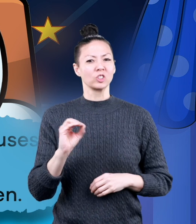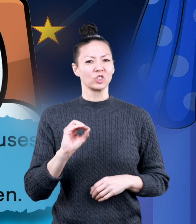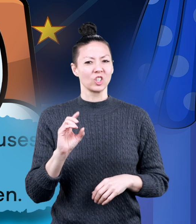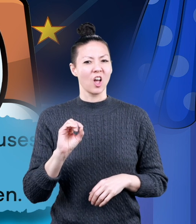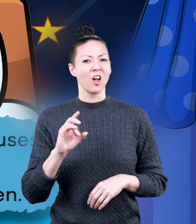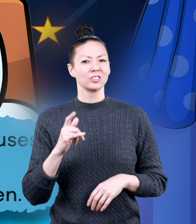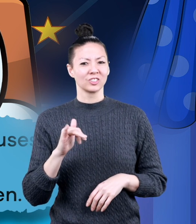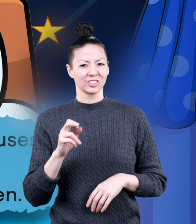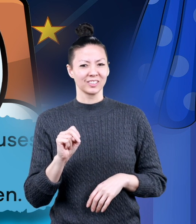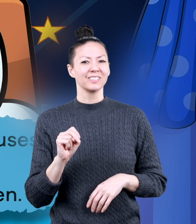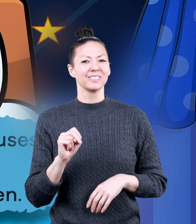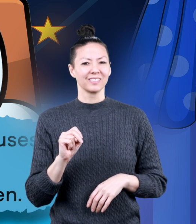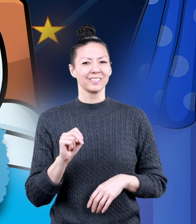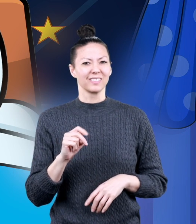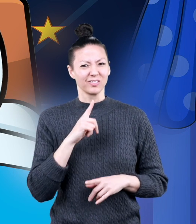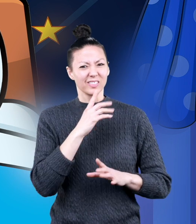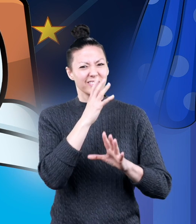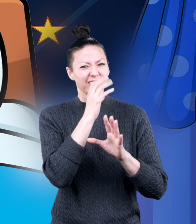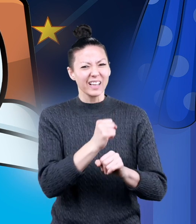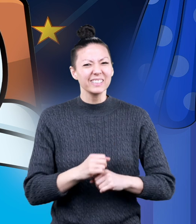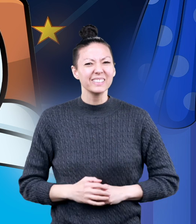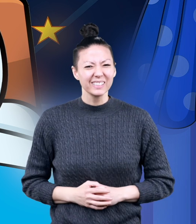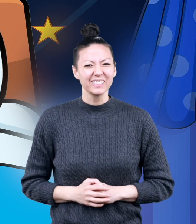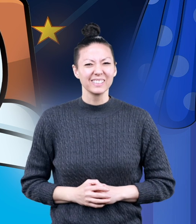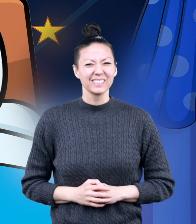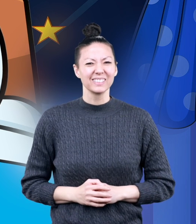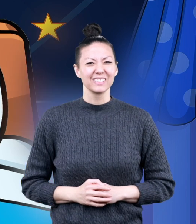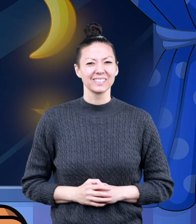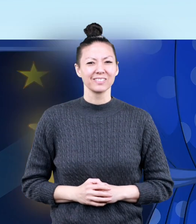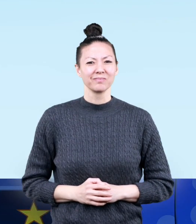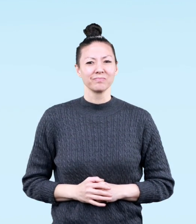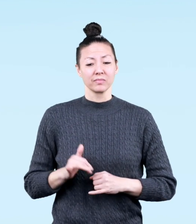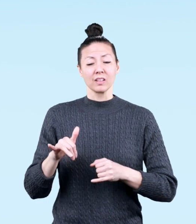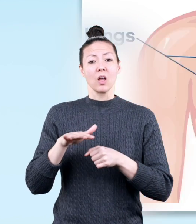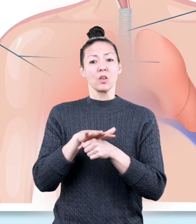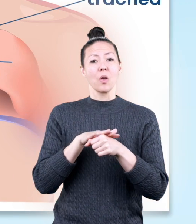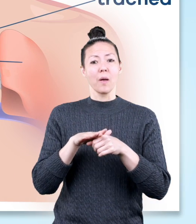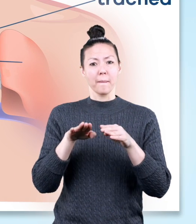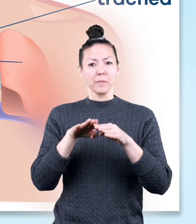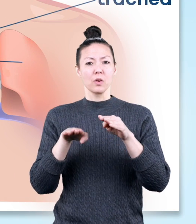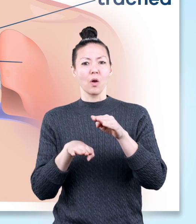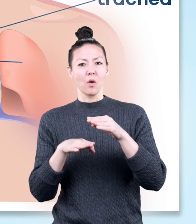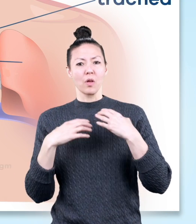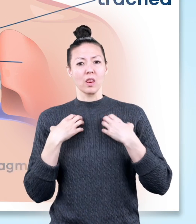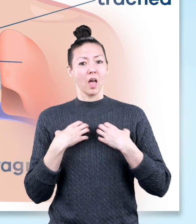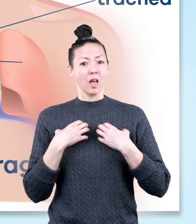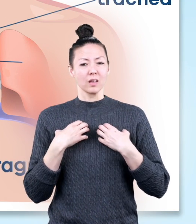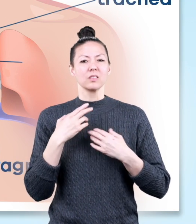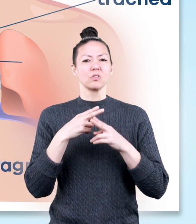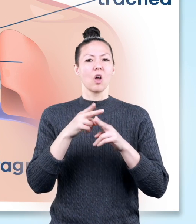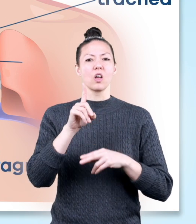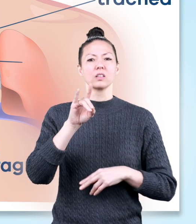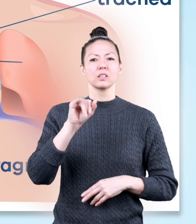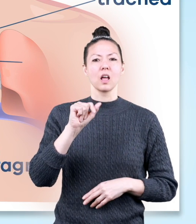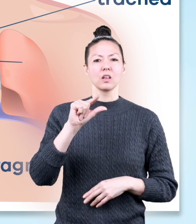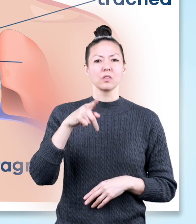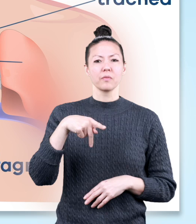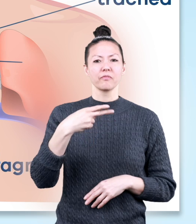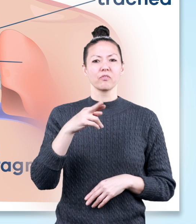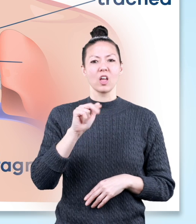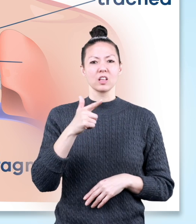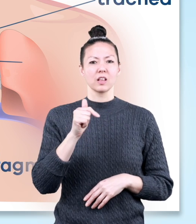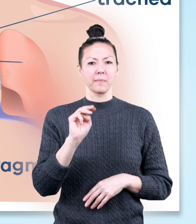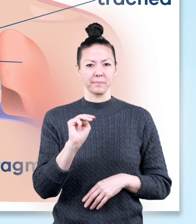take in more oxygen. Amazing, right? Located just below the lungs is the